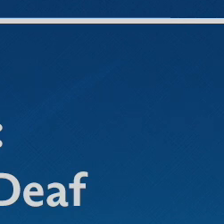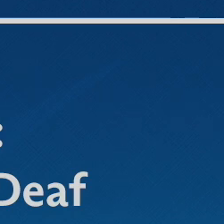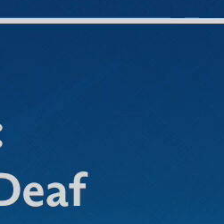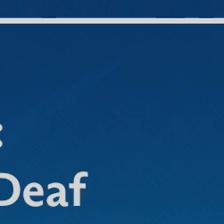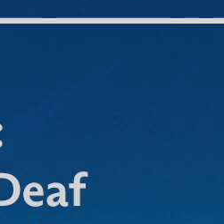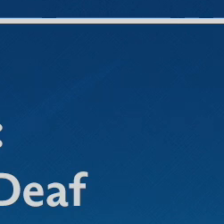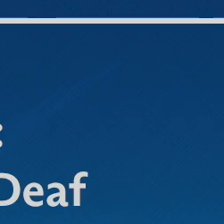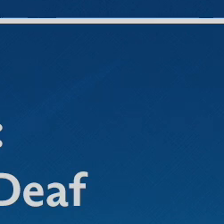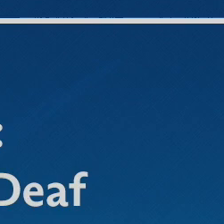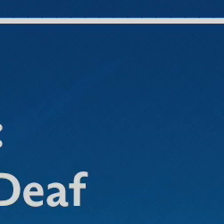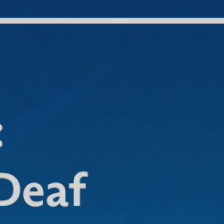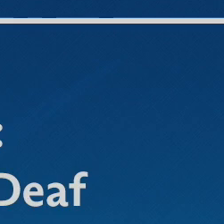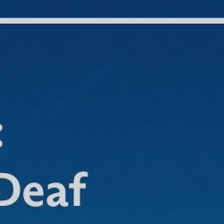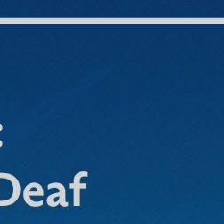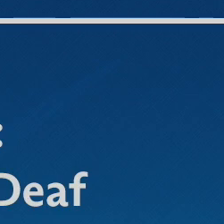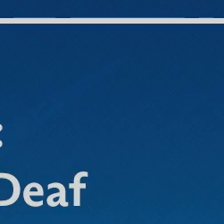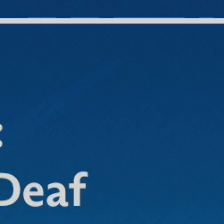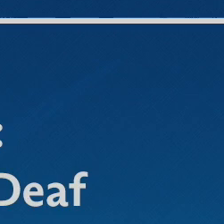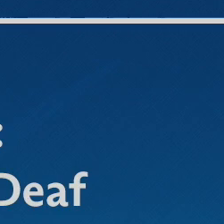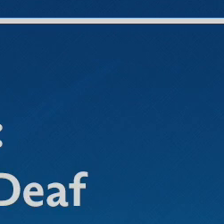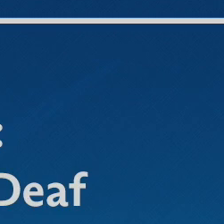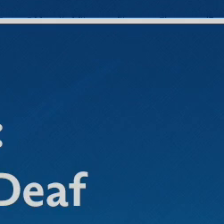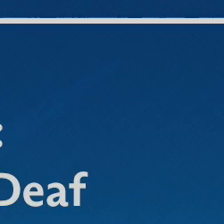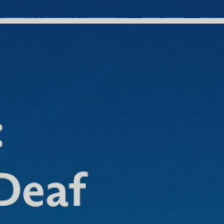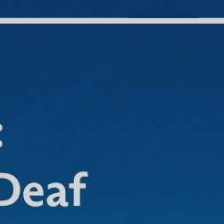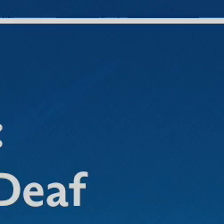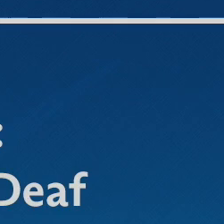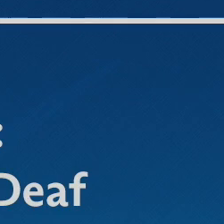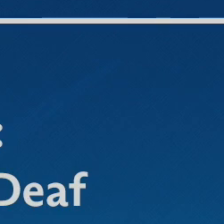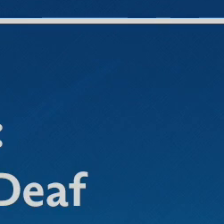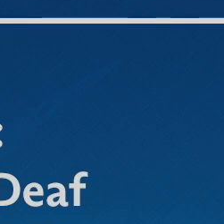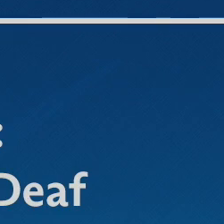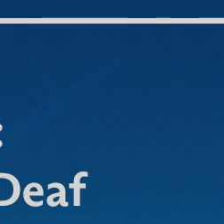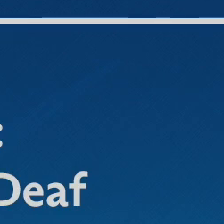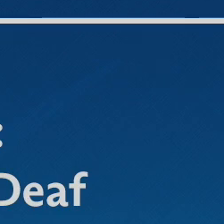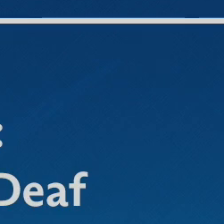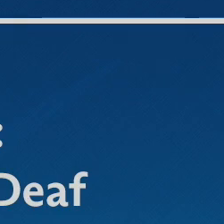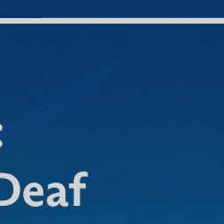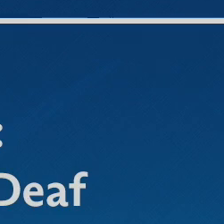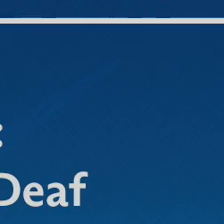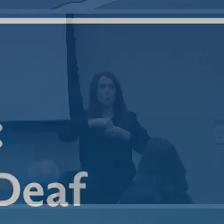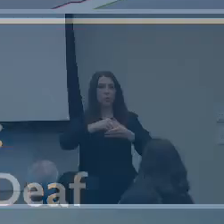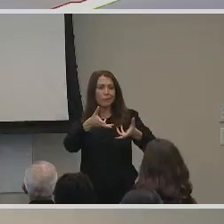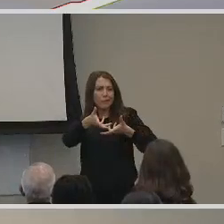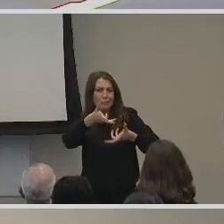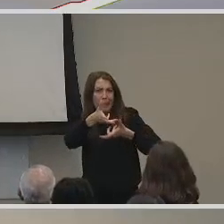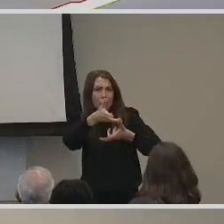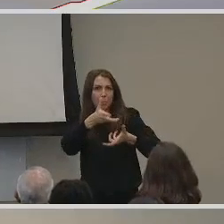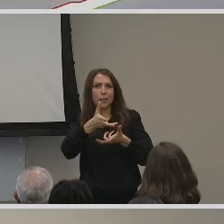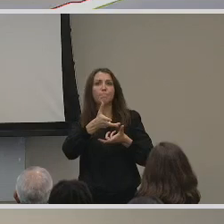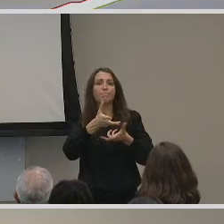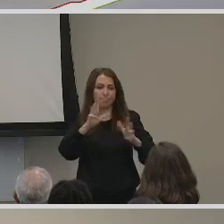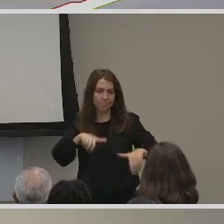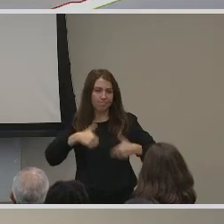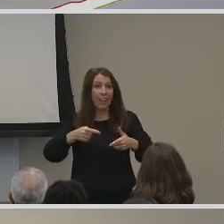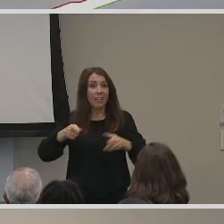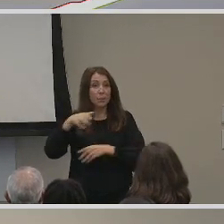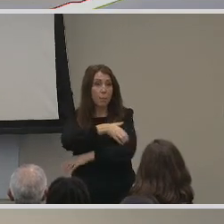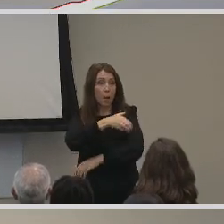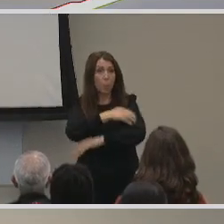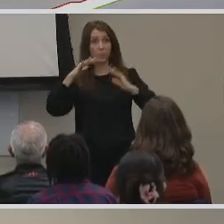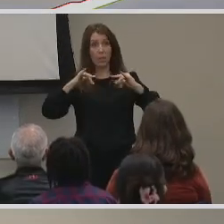November. The Office of Diversity, Equity, and Inclusive Engagement sponsors the Power of Diversity Lecture series,